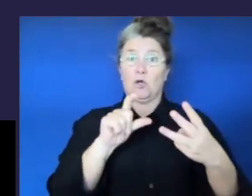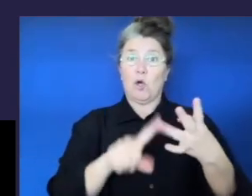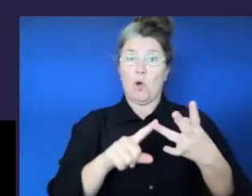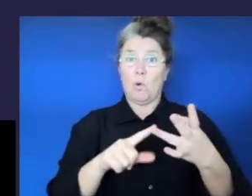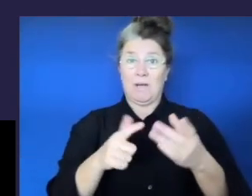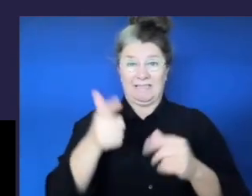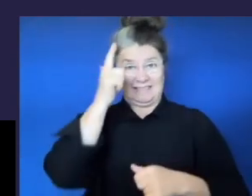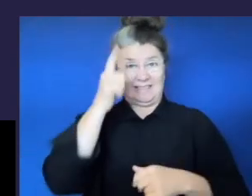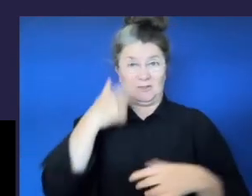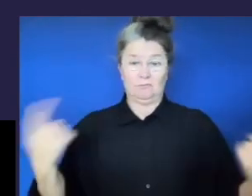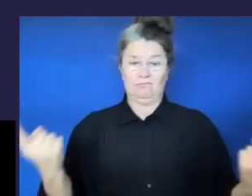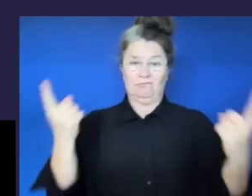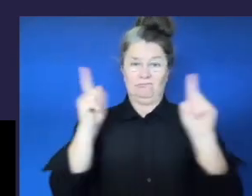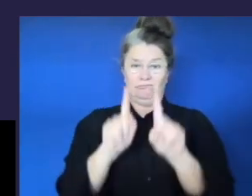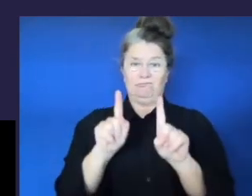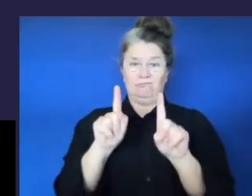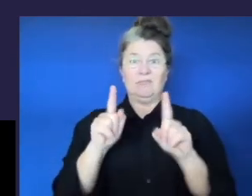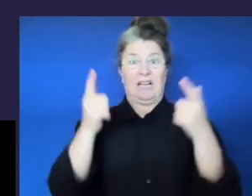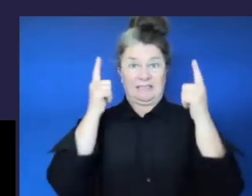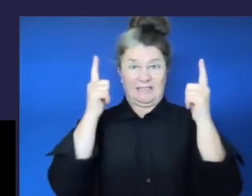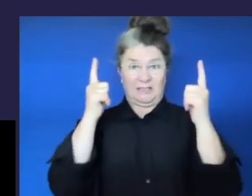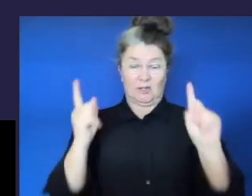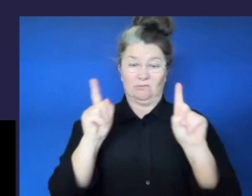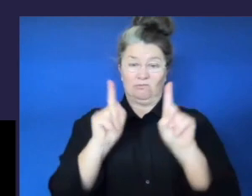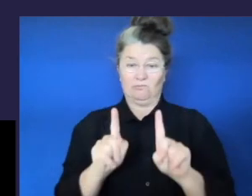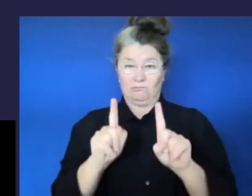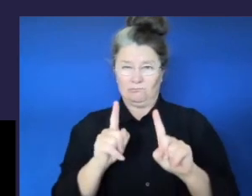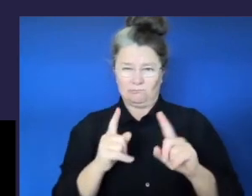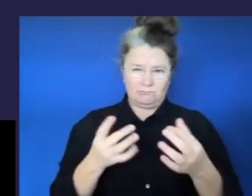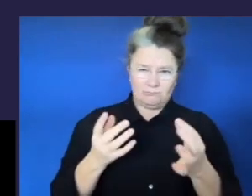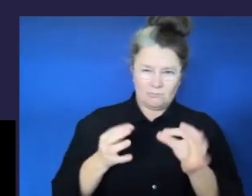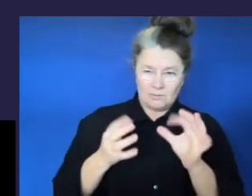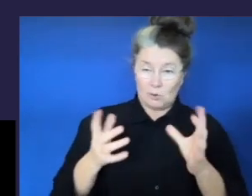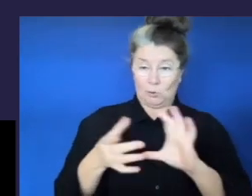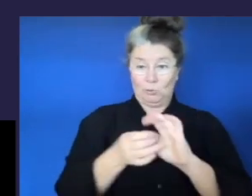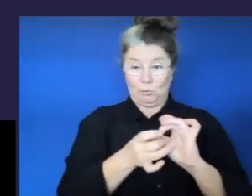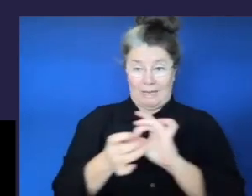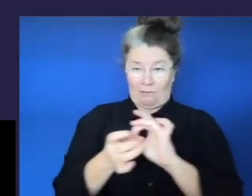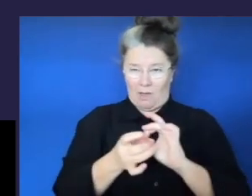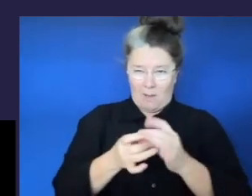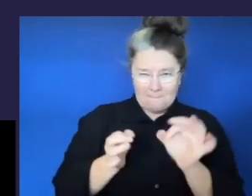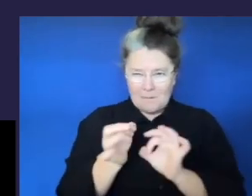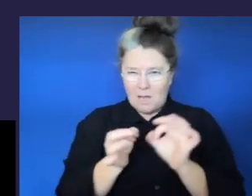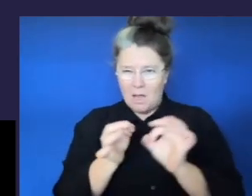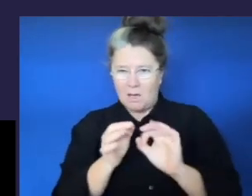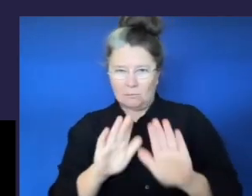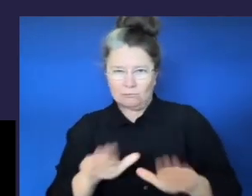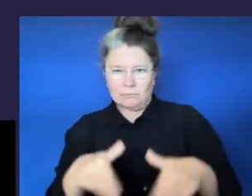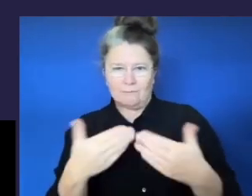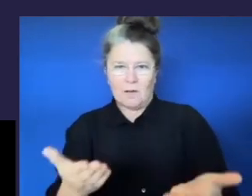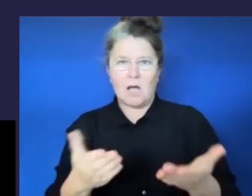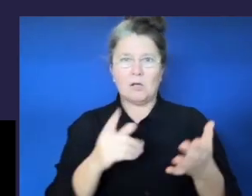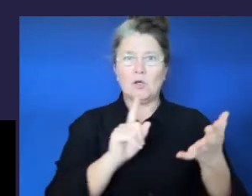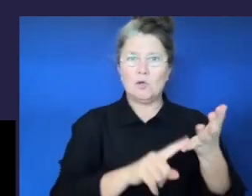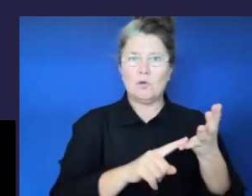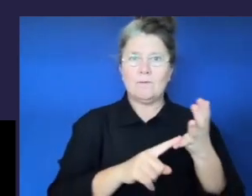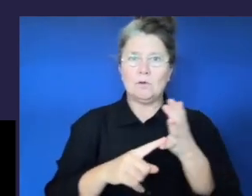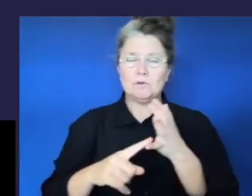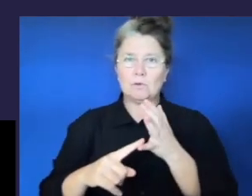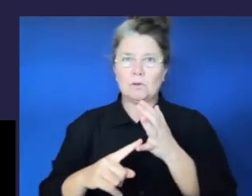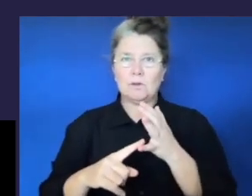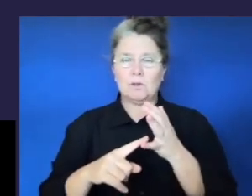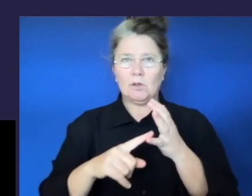together to plan and provide universally designed instruction in a regular classroom. Effectively utilizing teacher